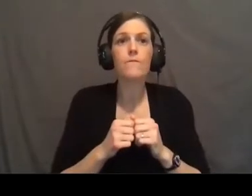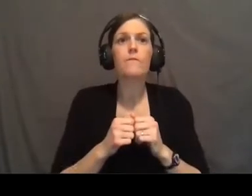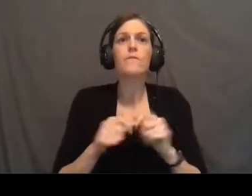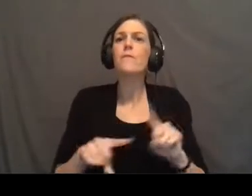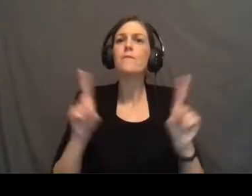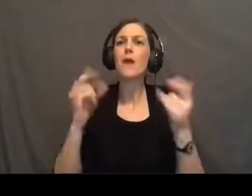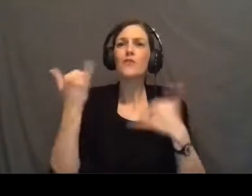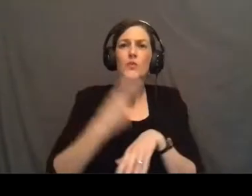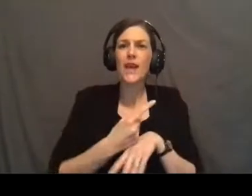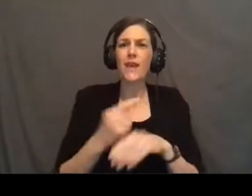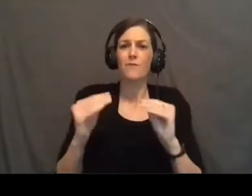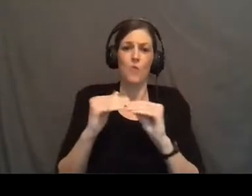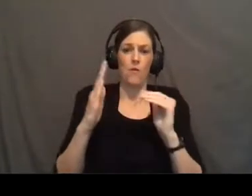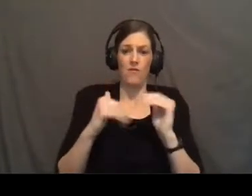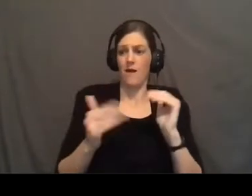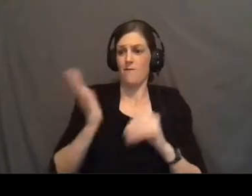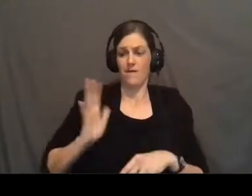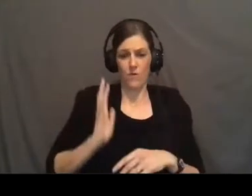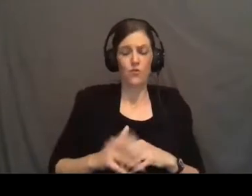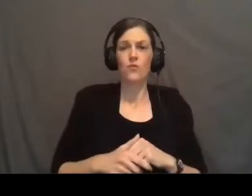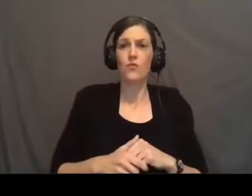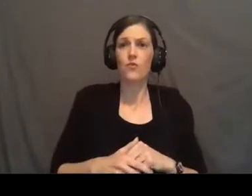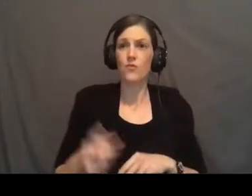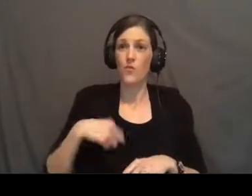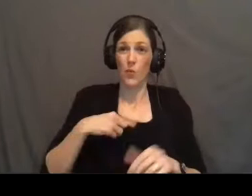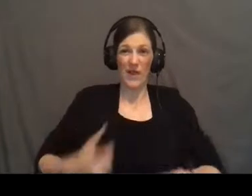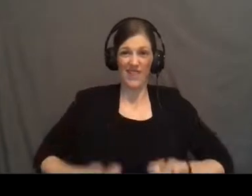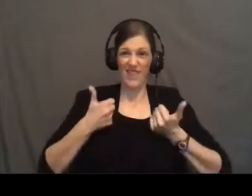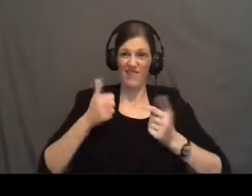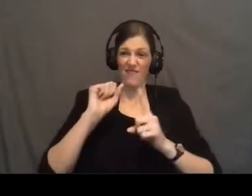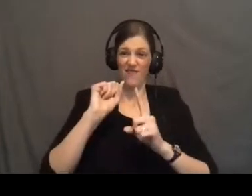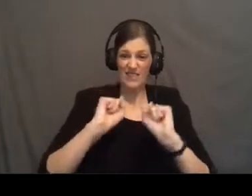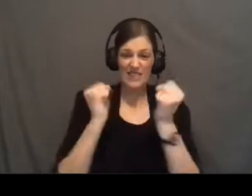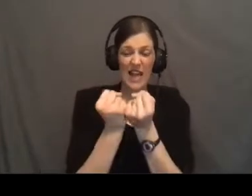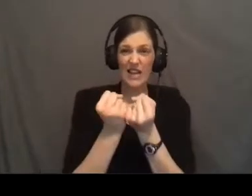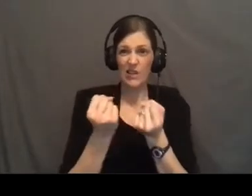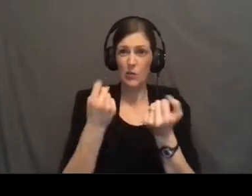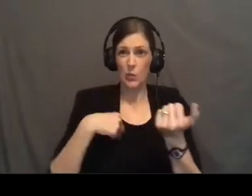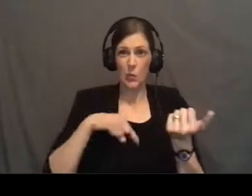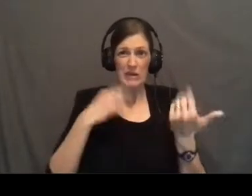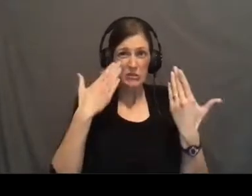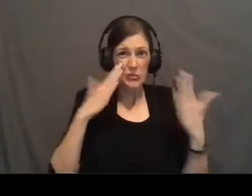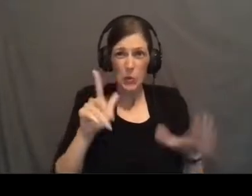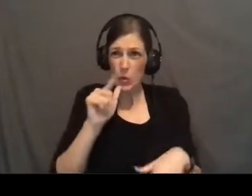But today, more than ever, we live in a society where we don't even know who to believe.